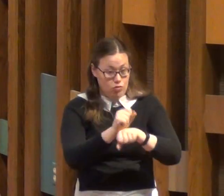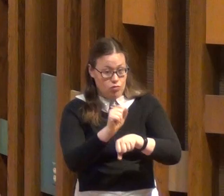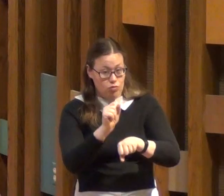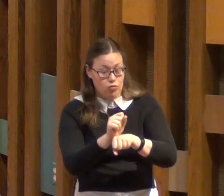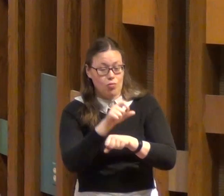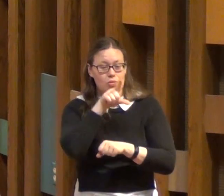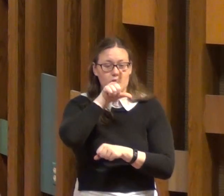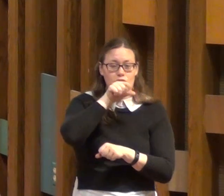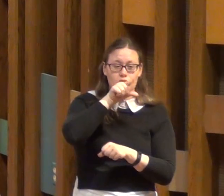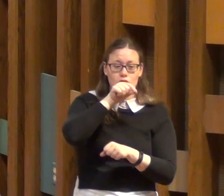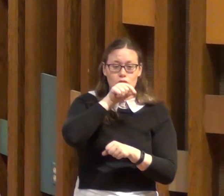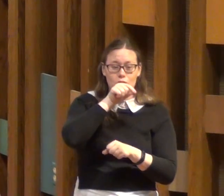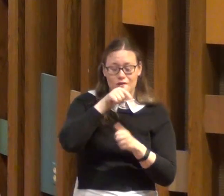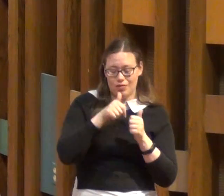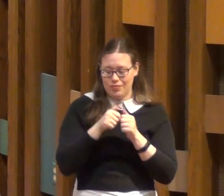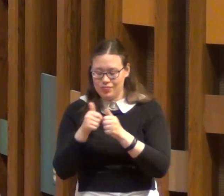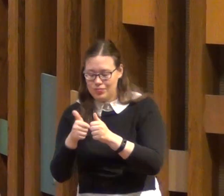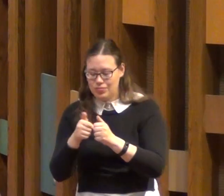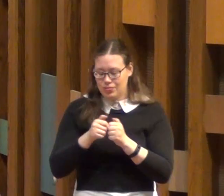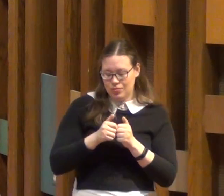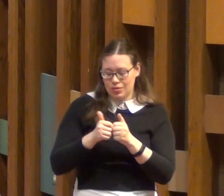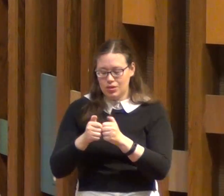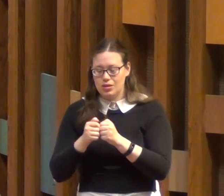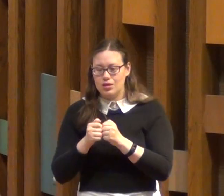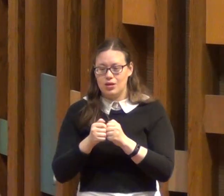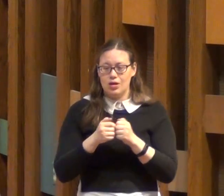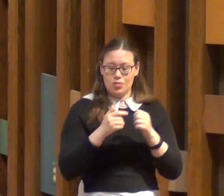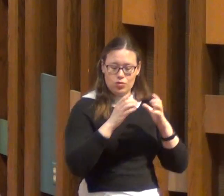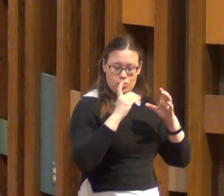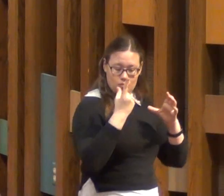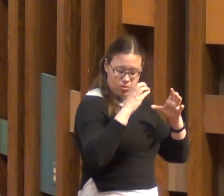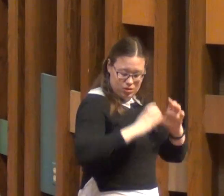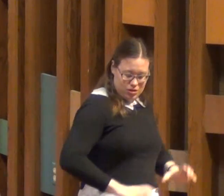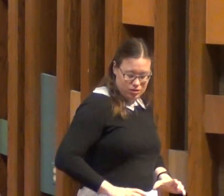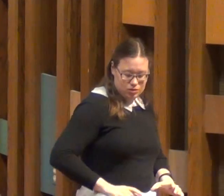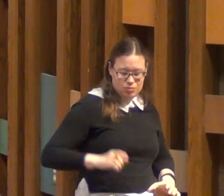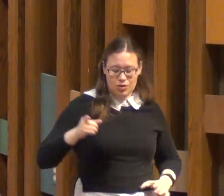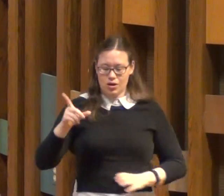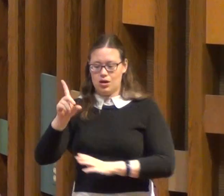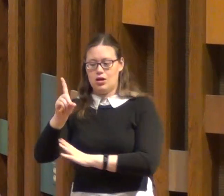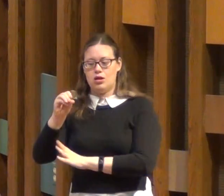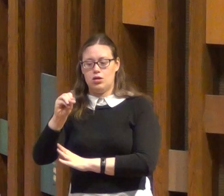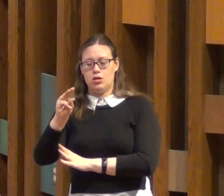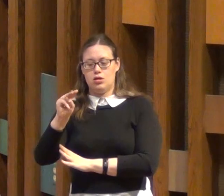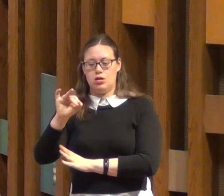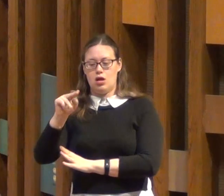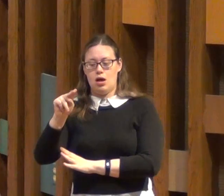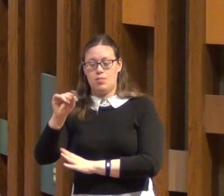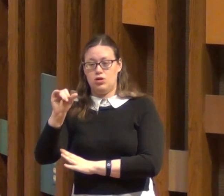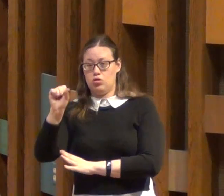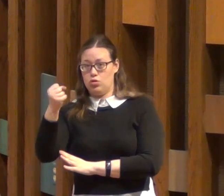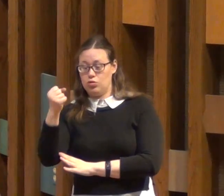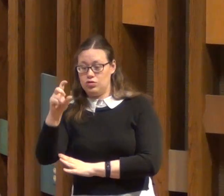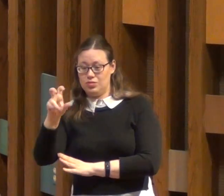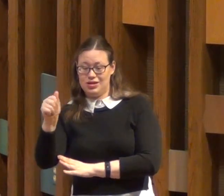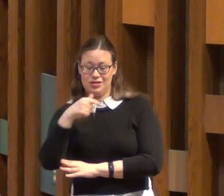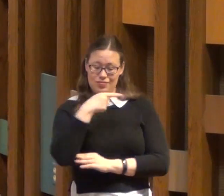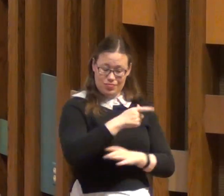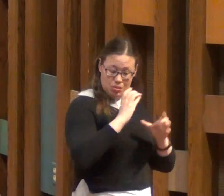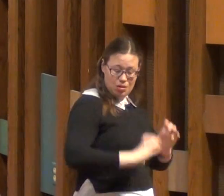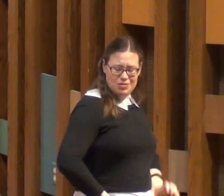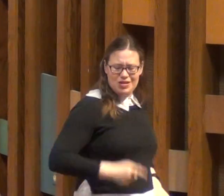Twitter between an angry customer and a Domino's pizza. The customer tweeted,